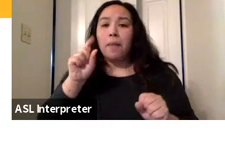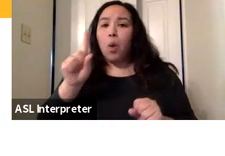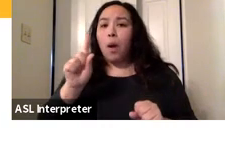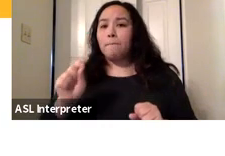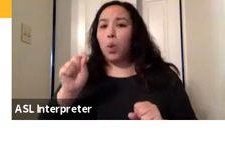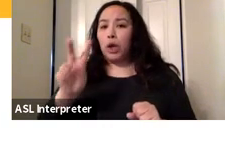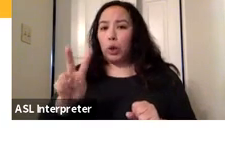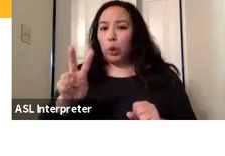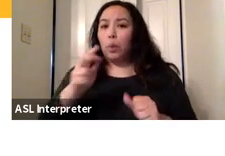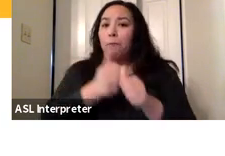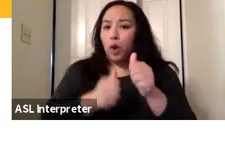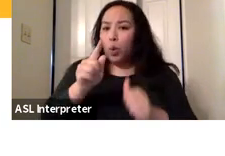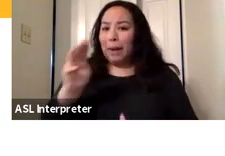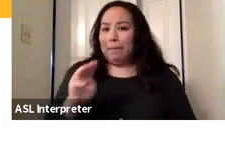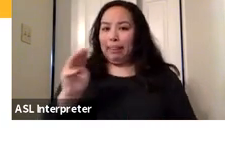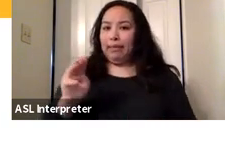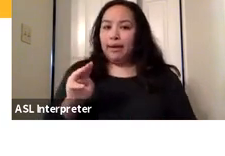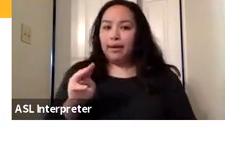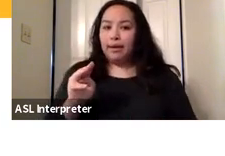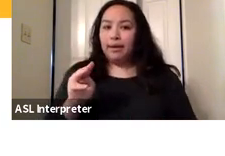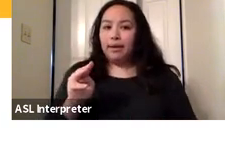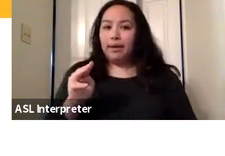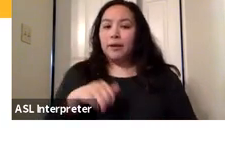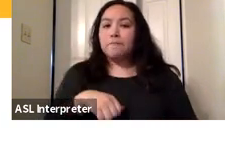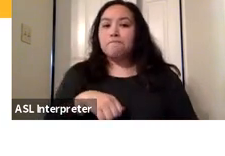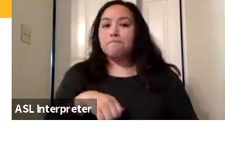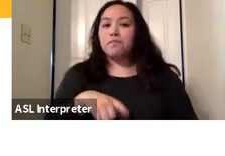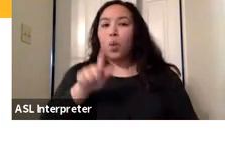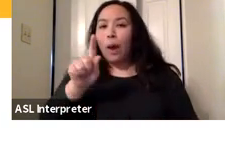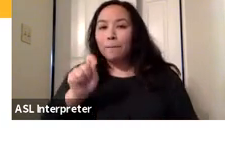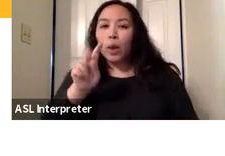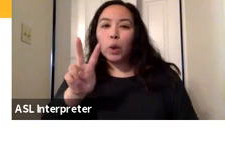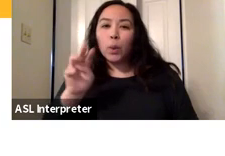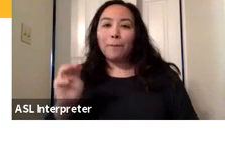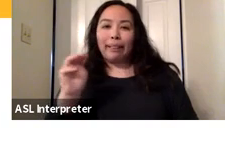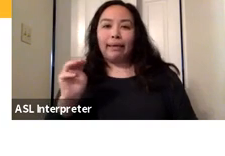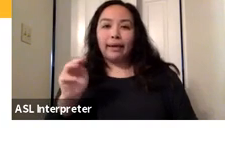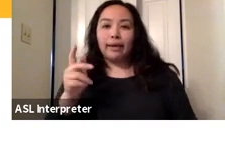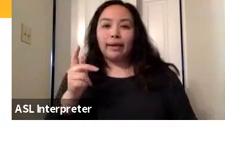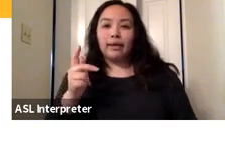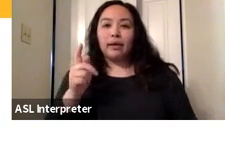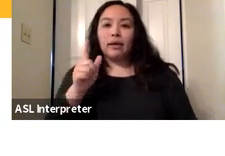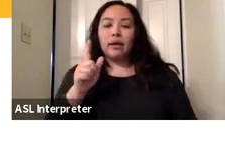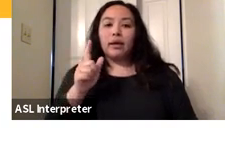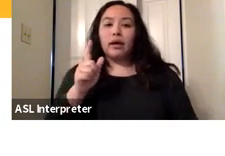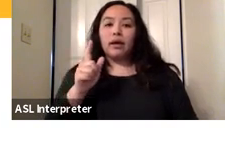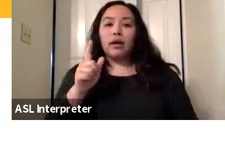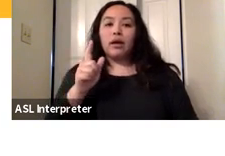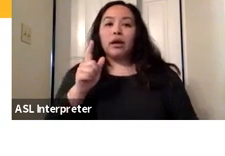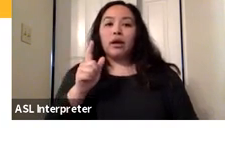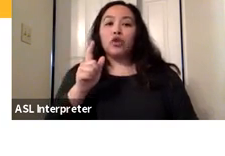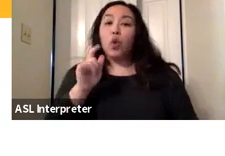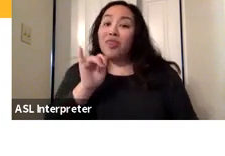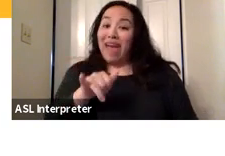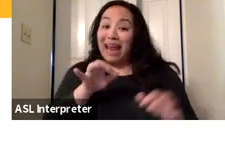per year. So just a little bit higher than one in a million. So that kind of puts it in context. And I think explains why